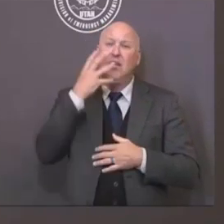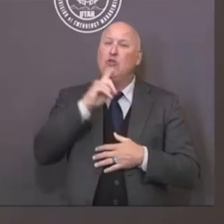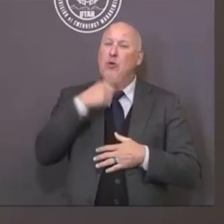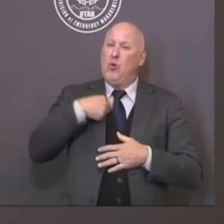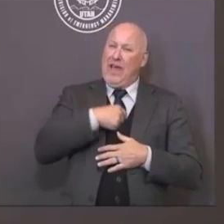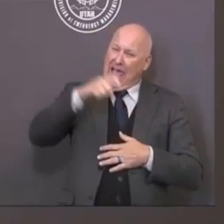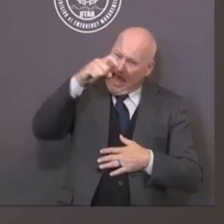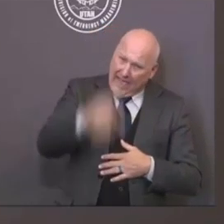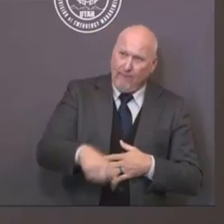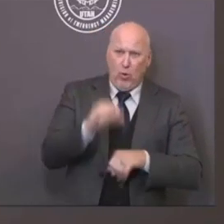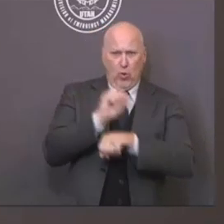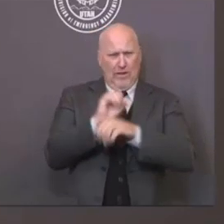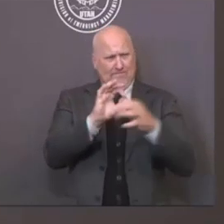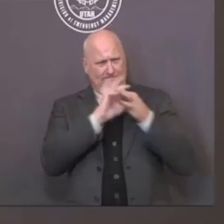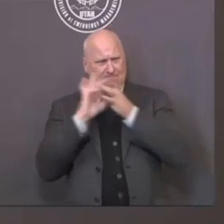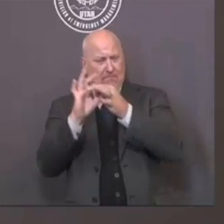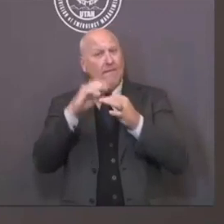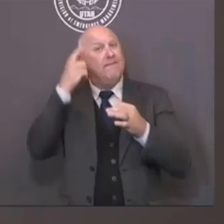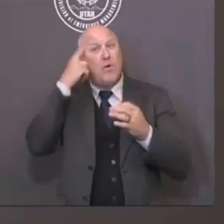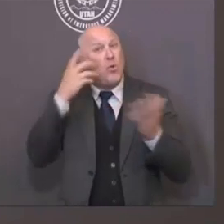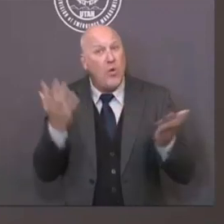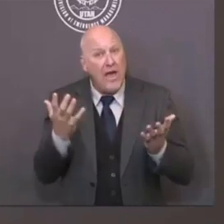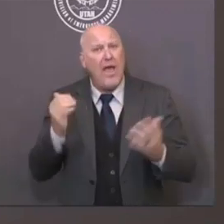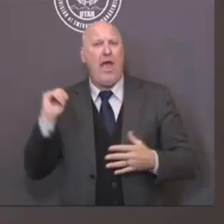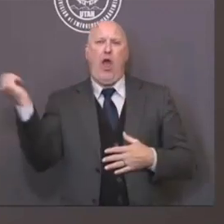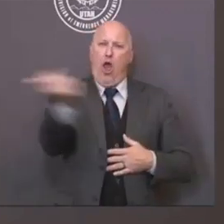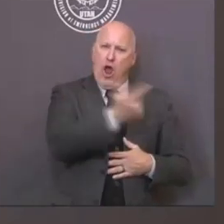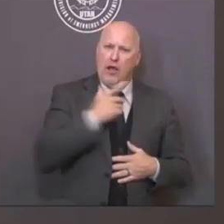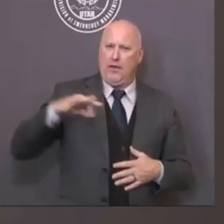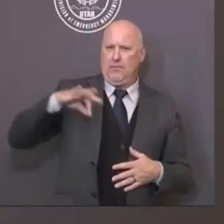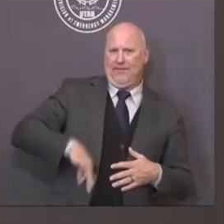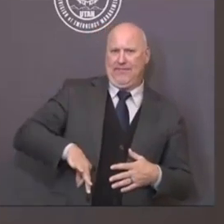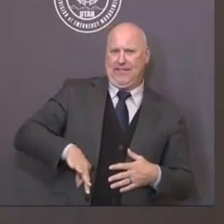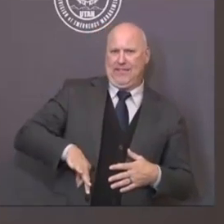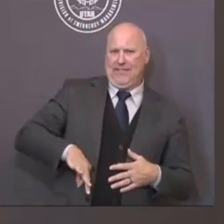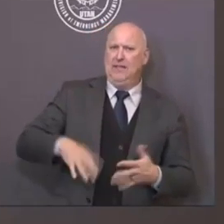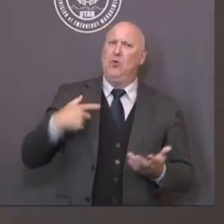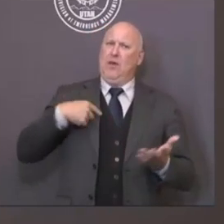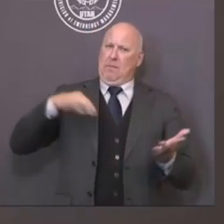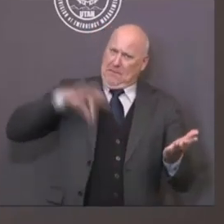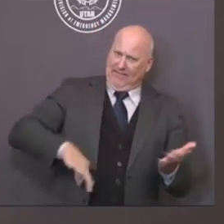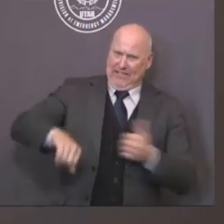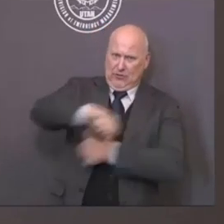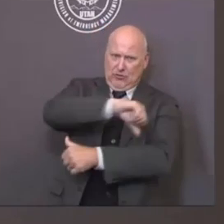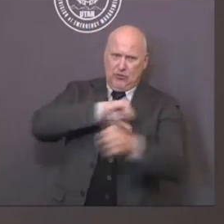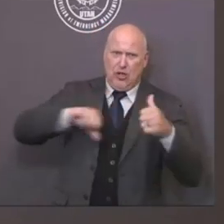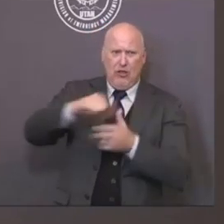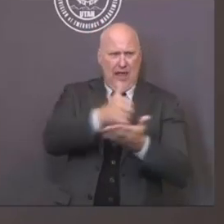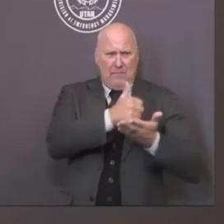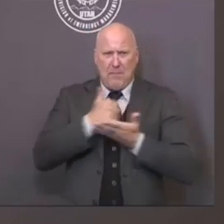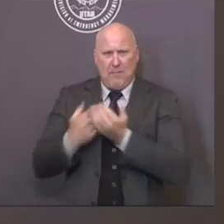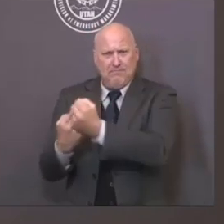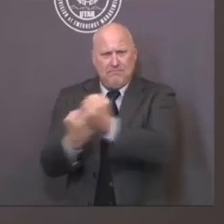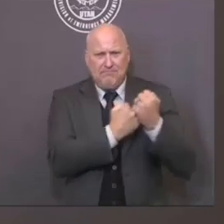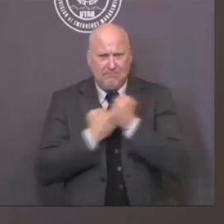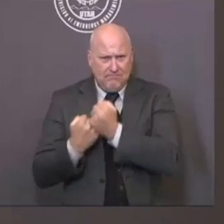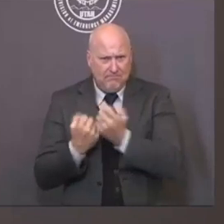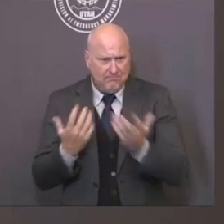to solve the problem and recognize it's not just about us, but it's about the people we live with here in the state of Utah.